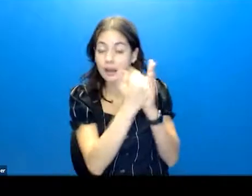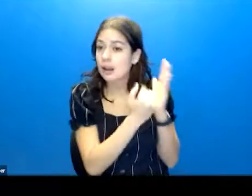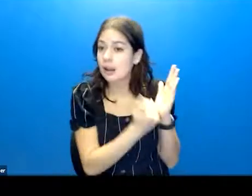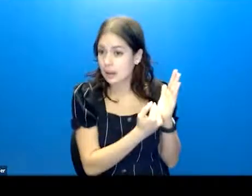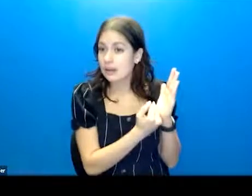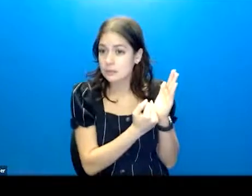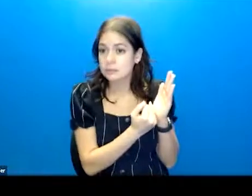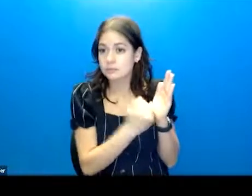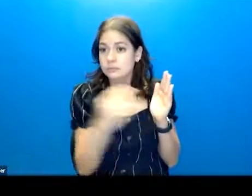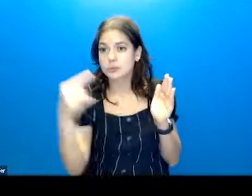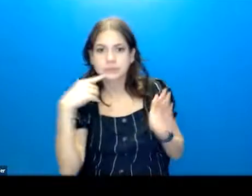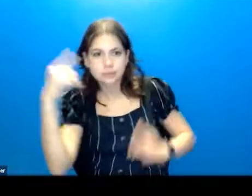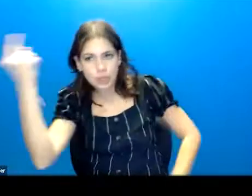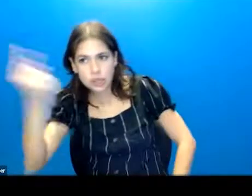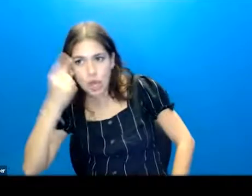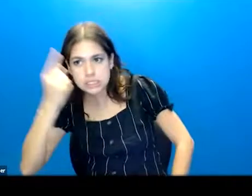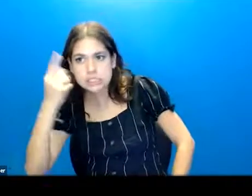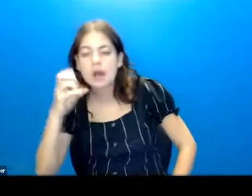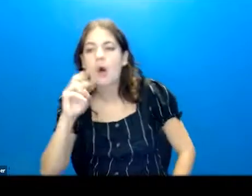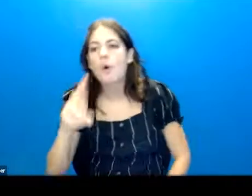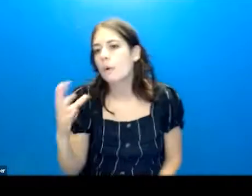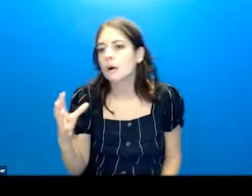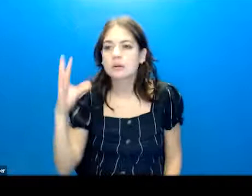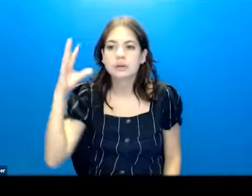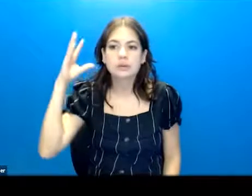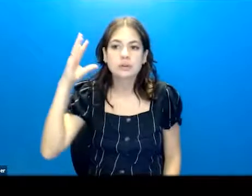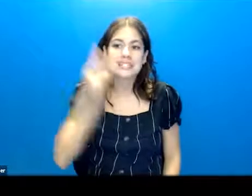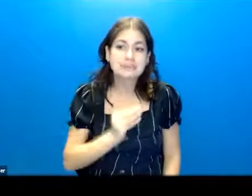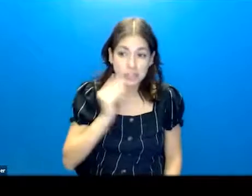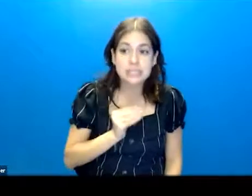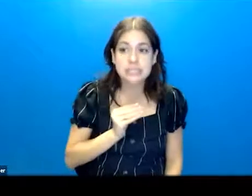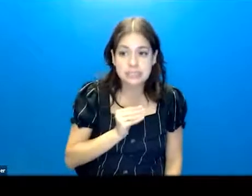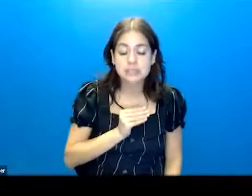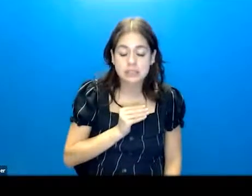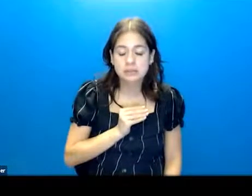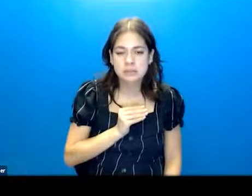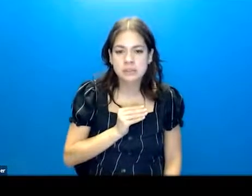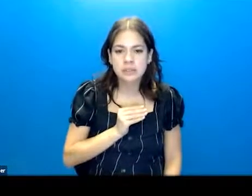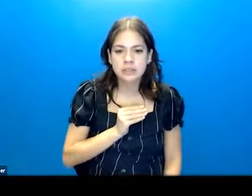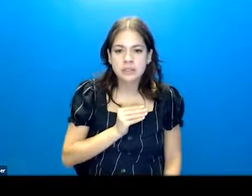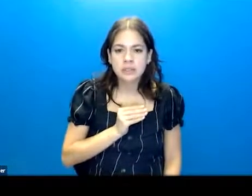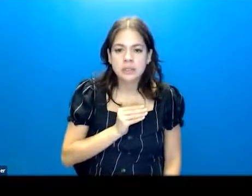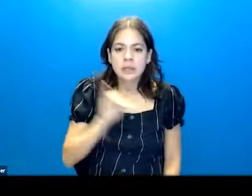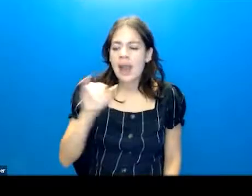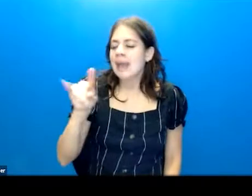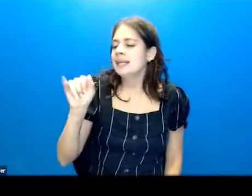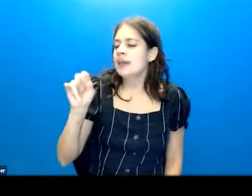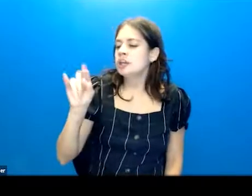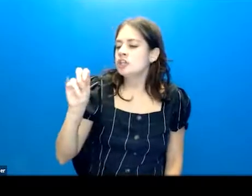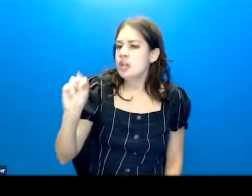those thoughts or those experiences as ideation